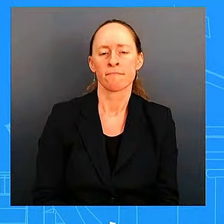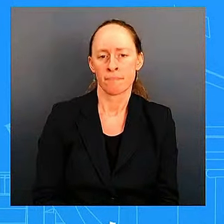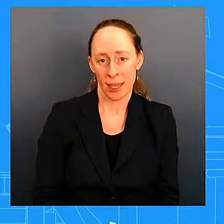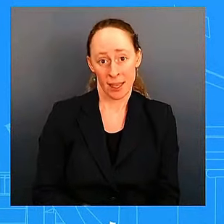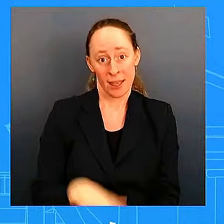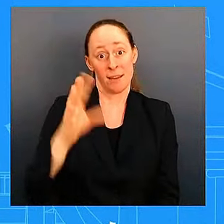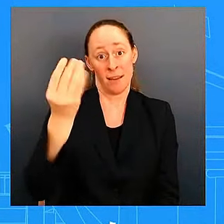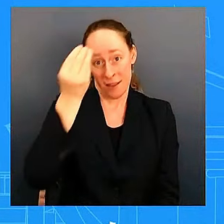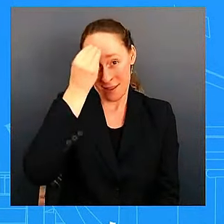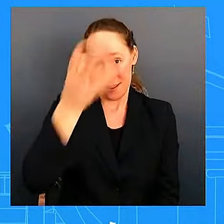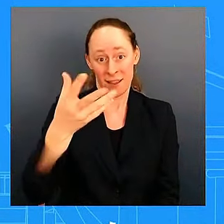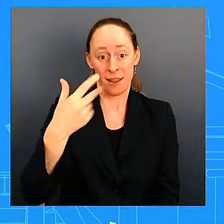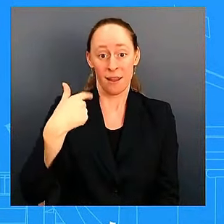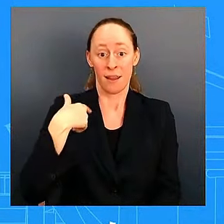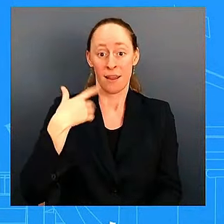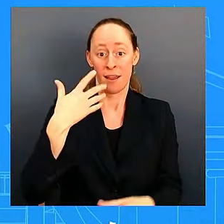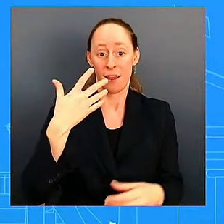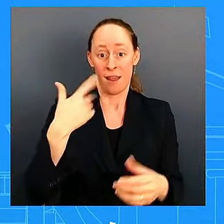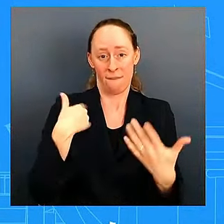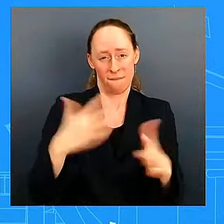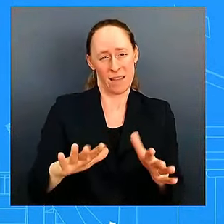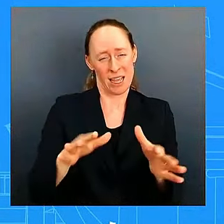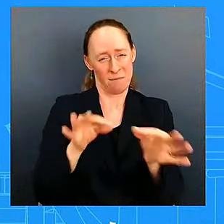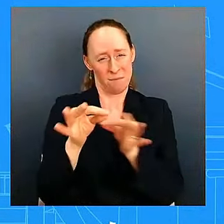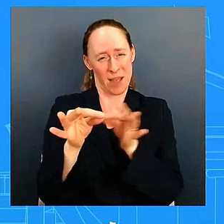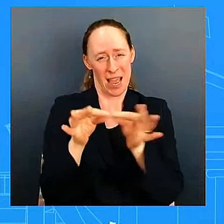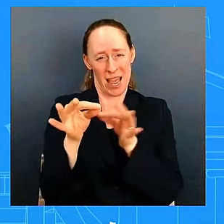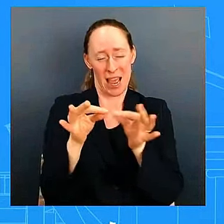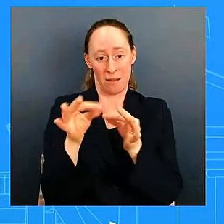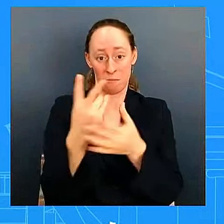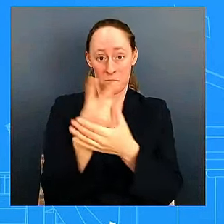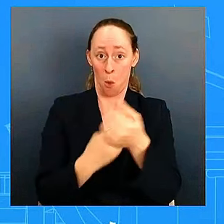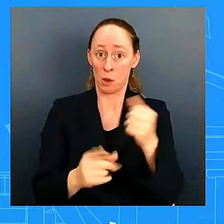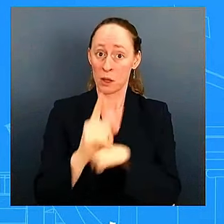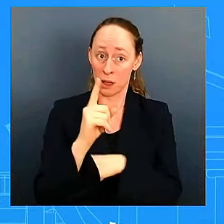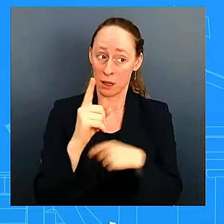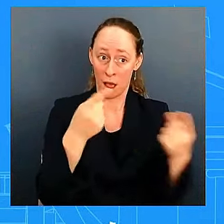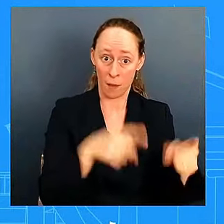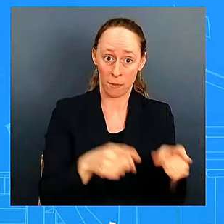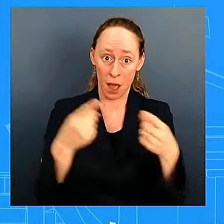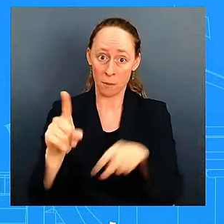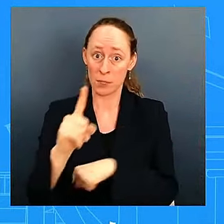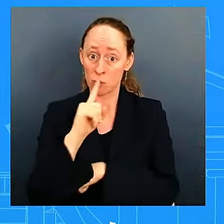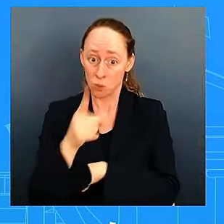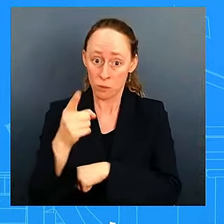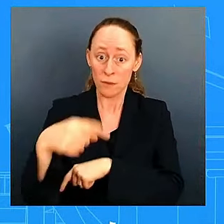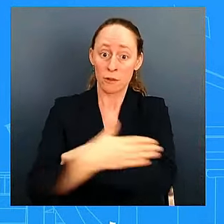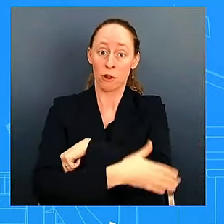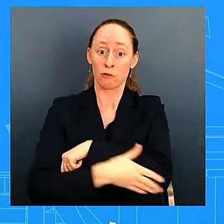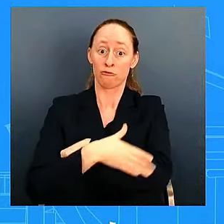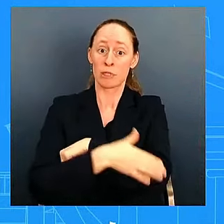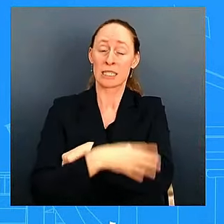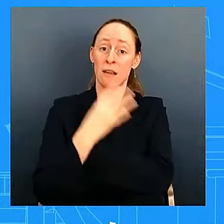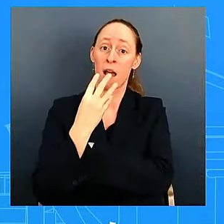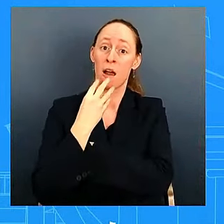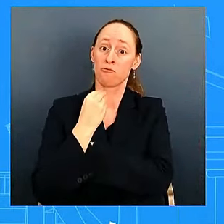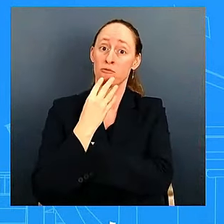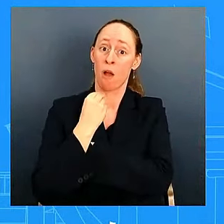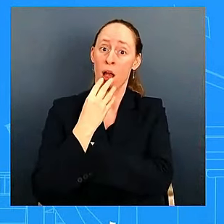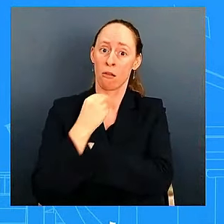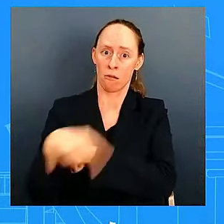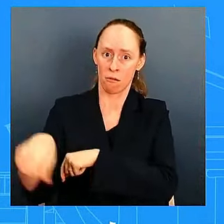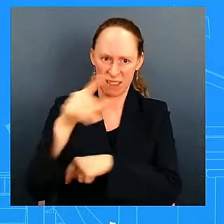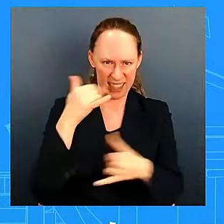uh is in a really tough neighborhood and they have to be able to defend themselves against